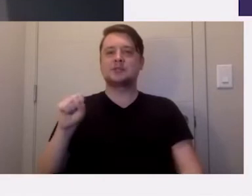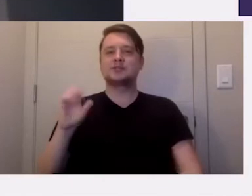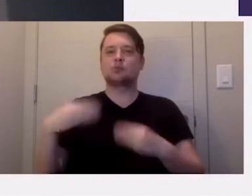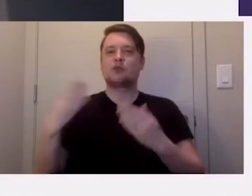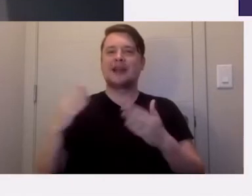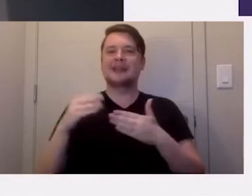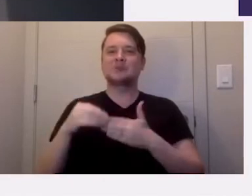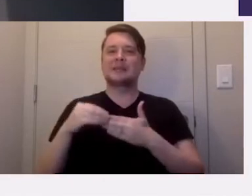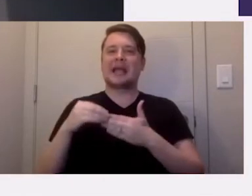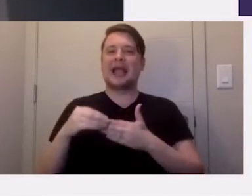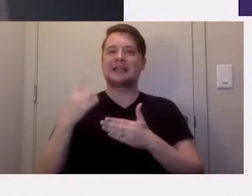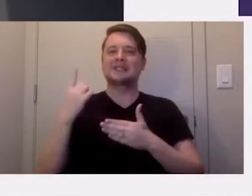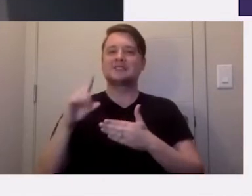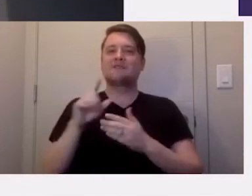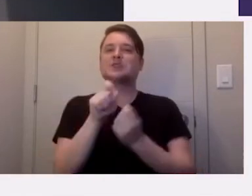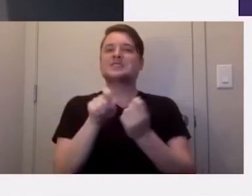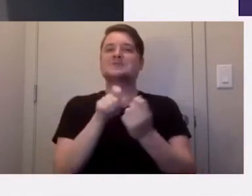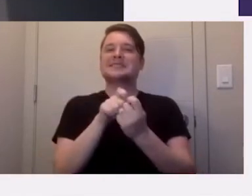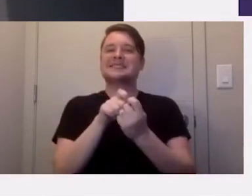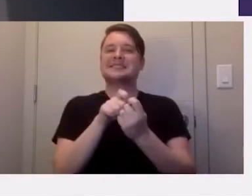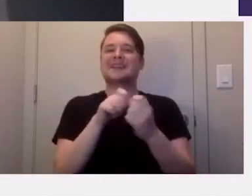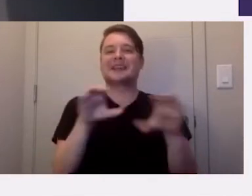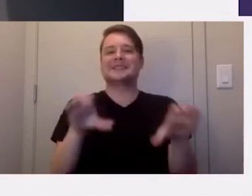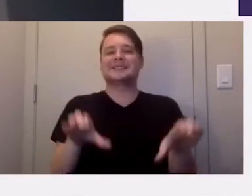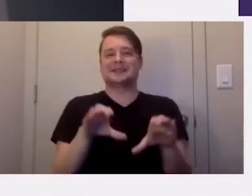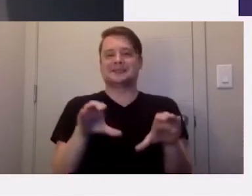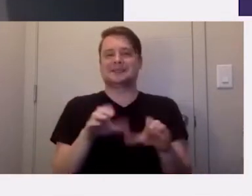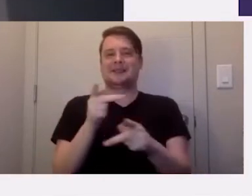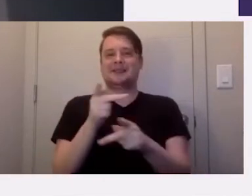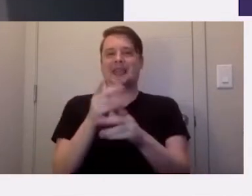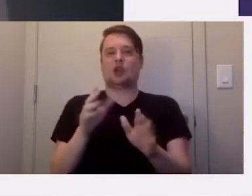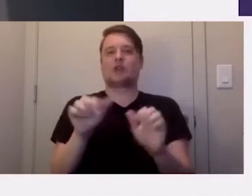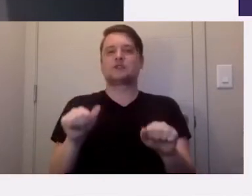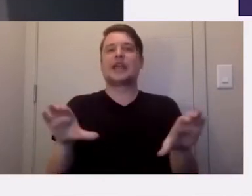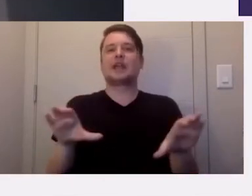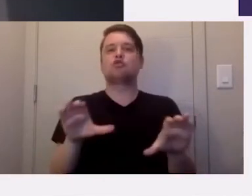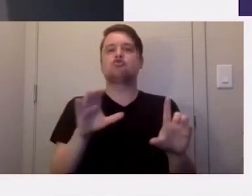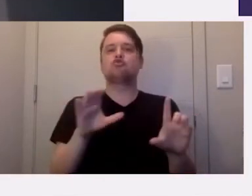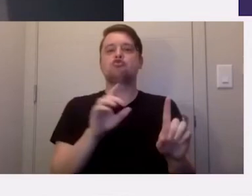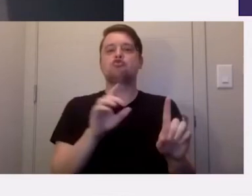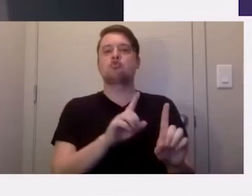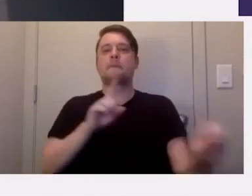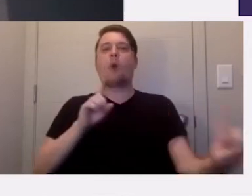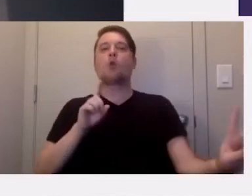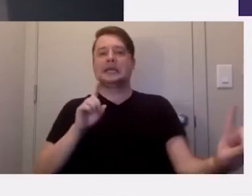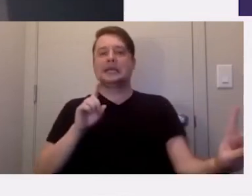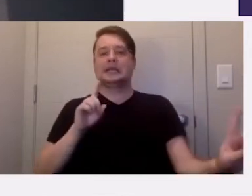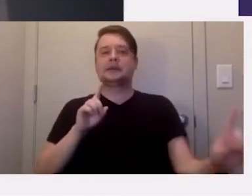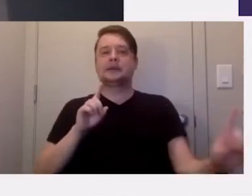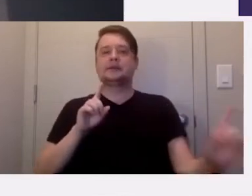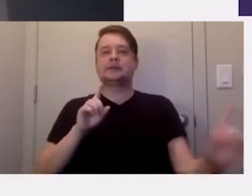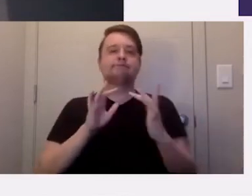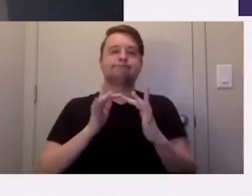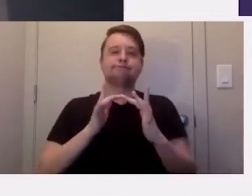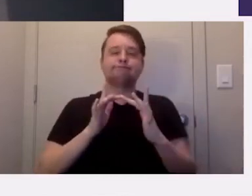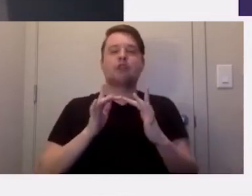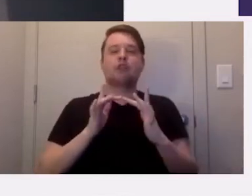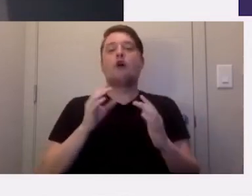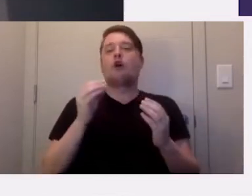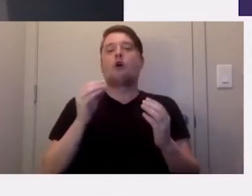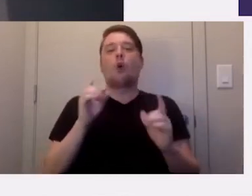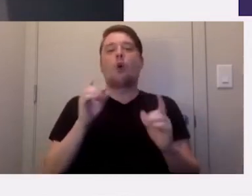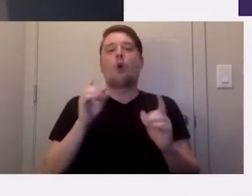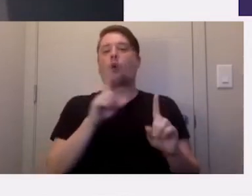guidance on certain tasks that caregivers can do remotely, like food preparation or